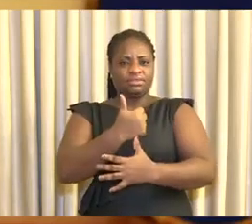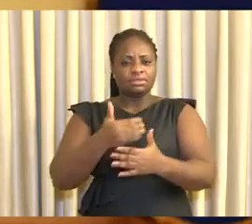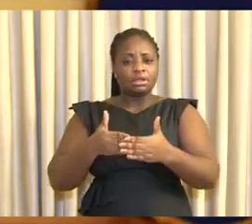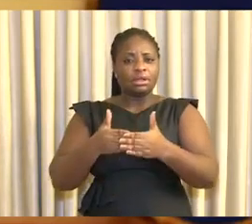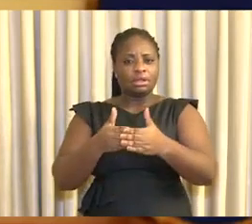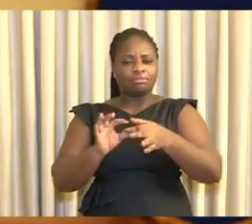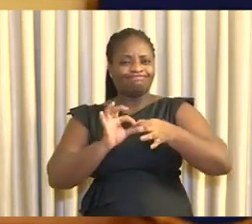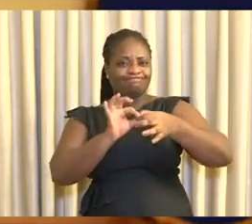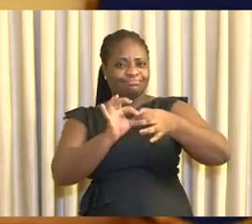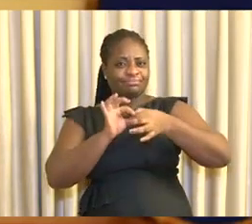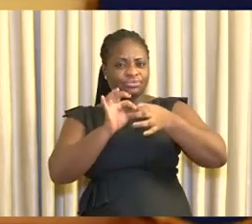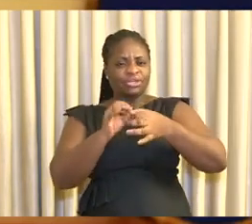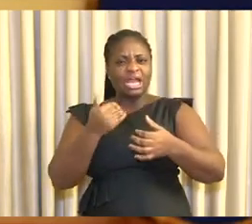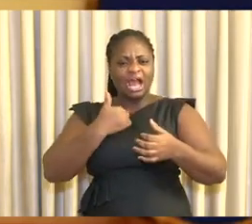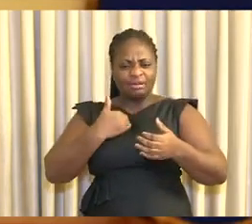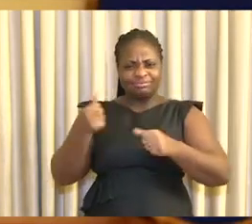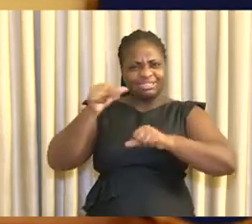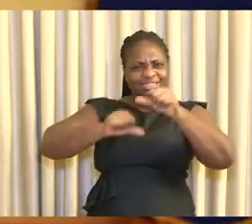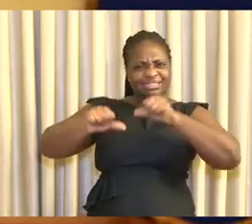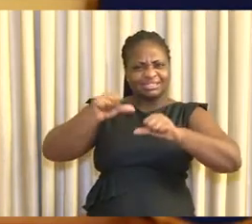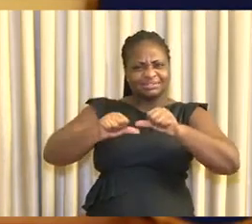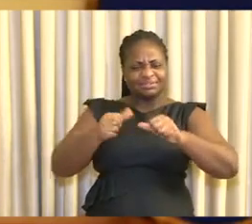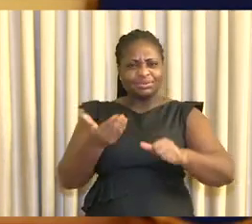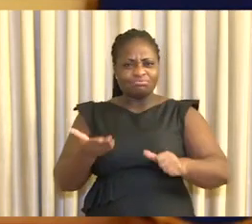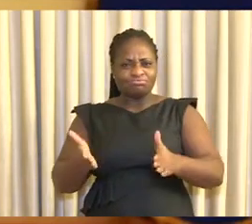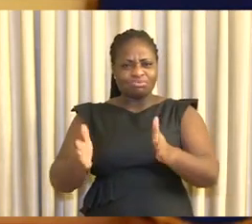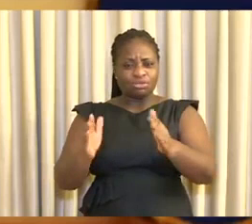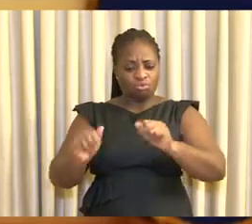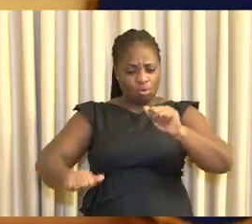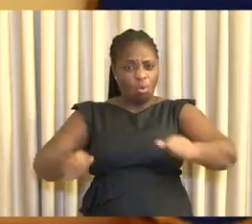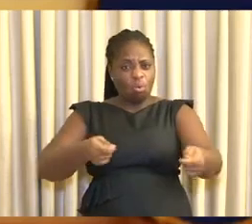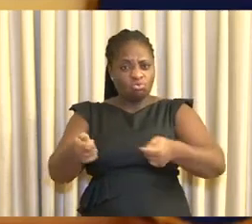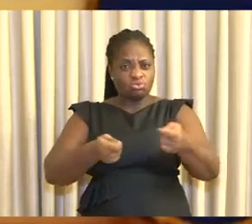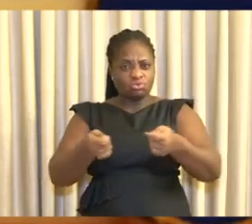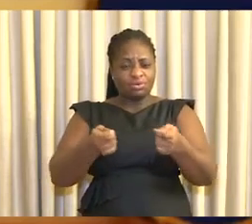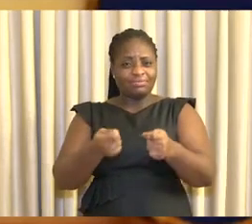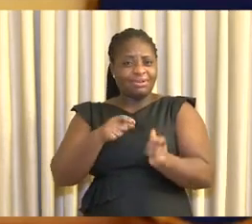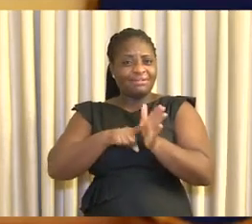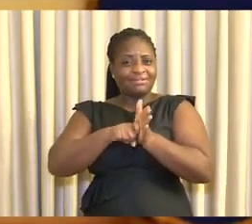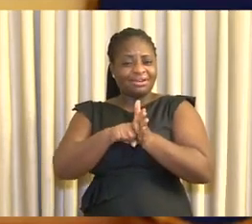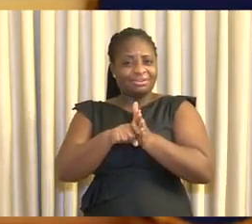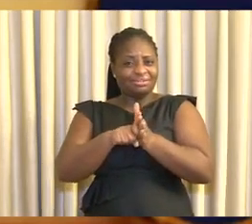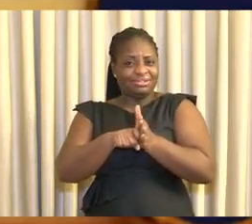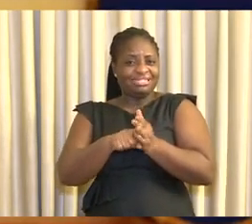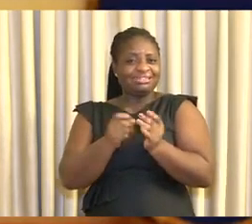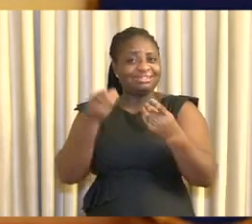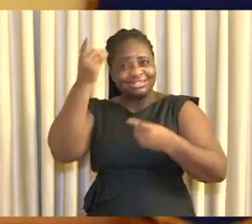to drive scientific innovations for the control of viral diseases by vaccination.